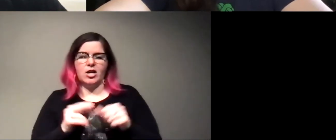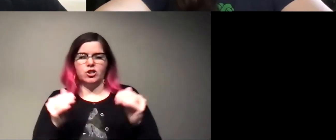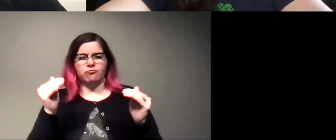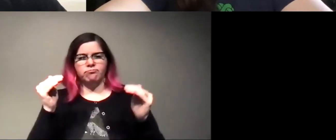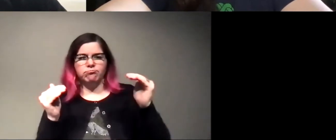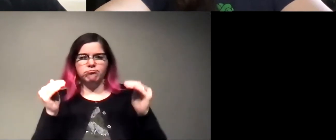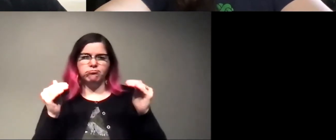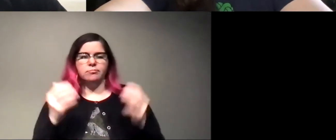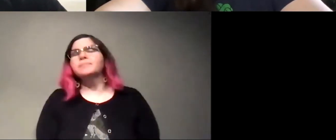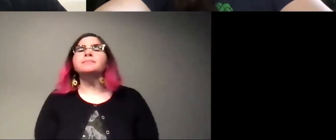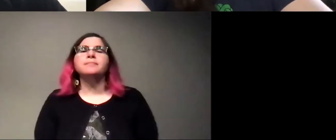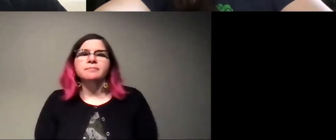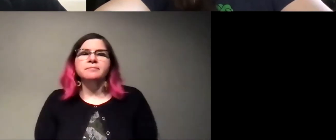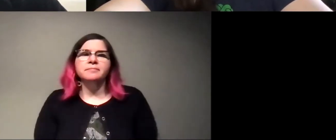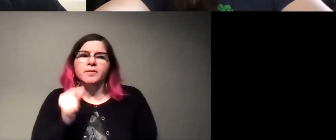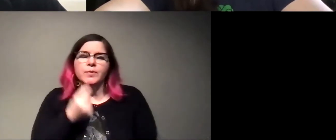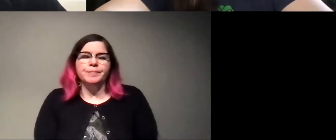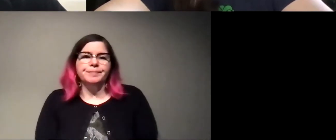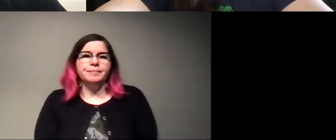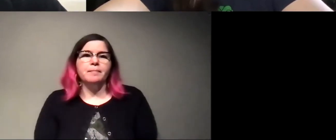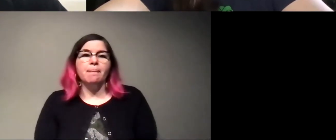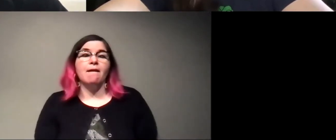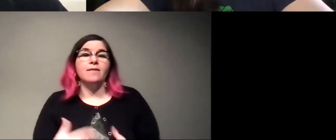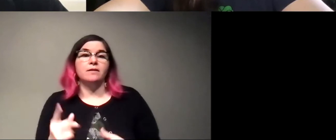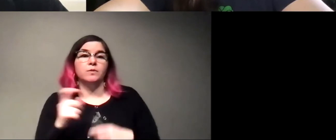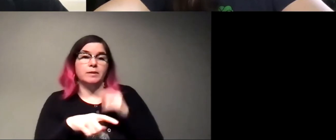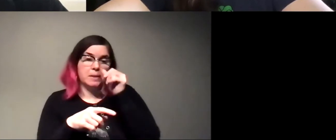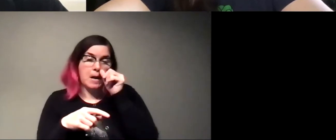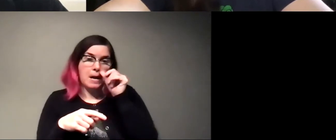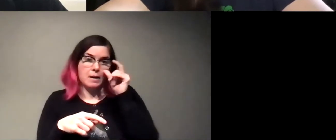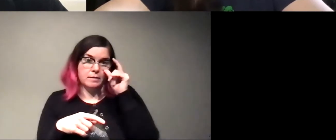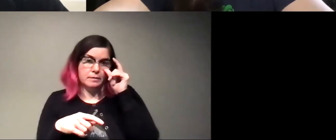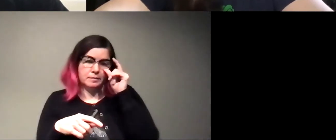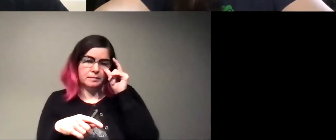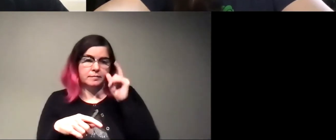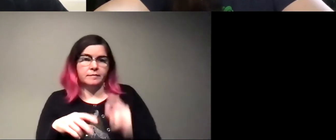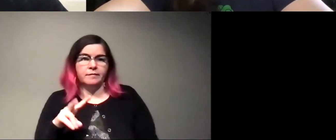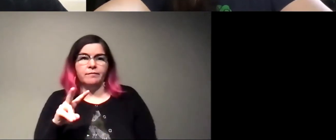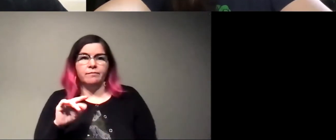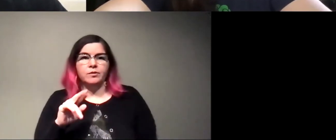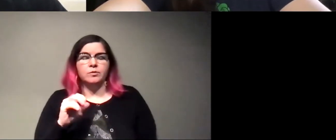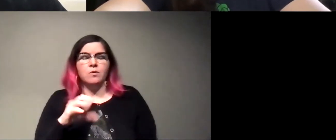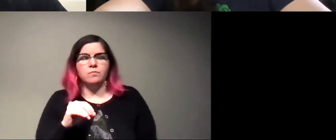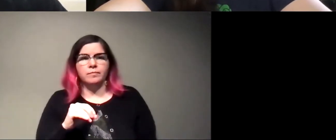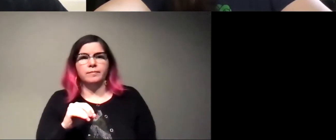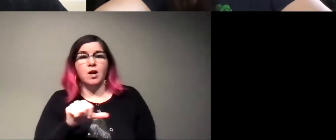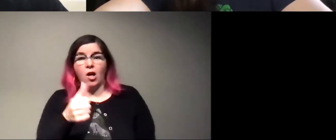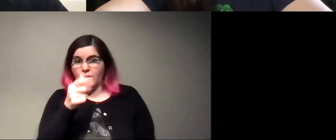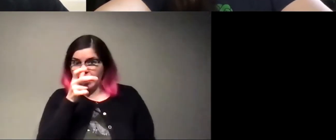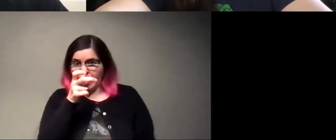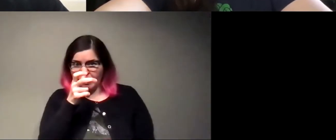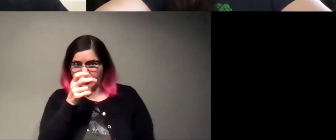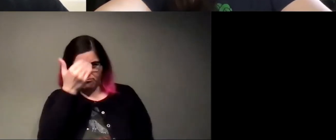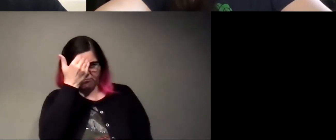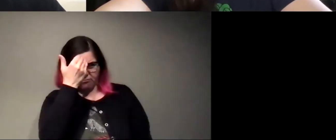Very cool. Um, the next question from, uh, Verdusco, can the other ants tell when one of